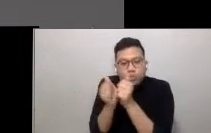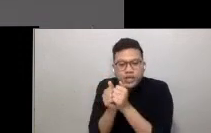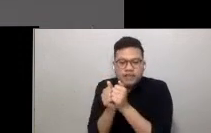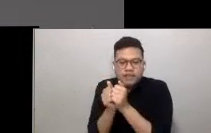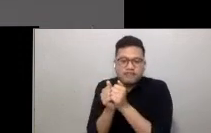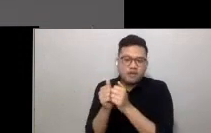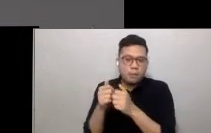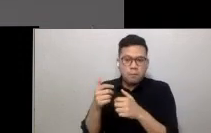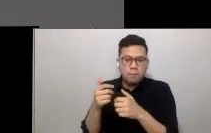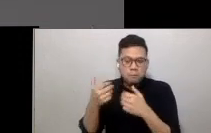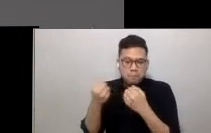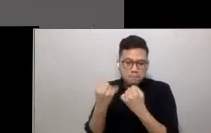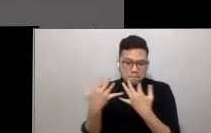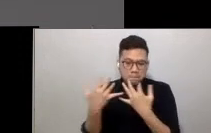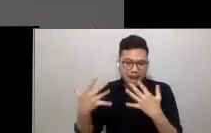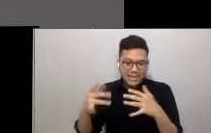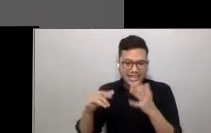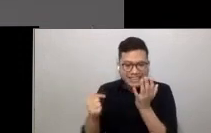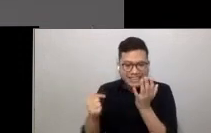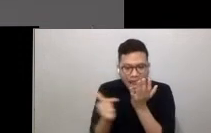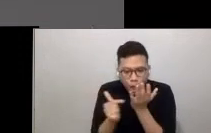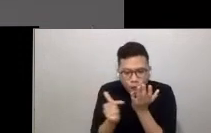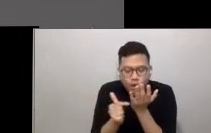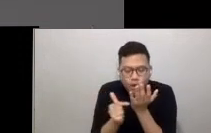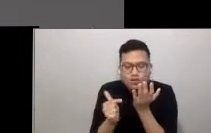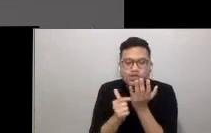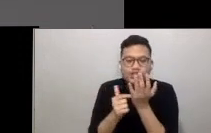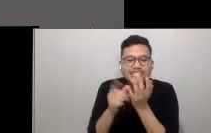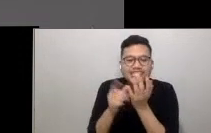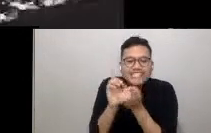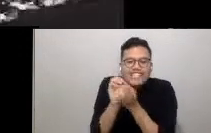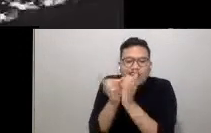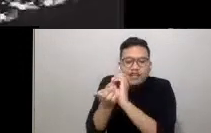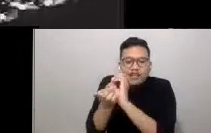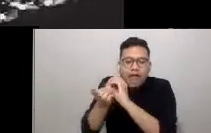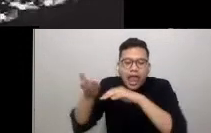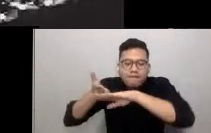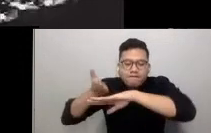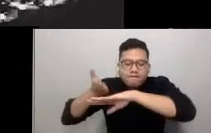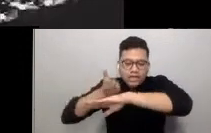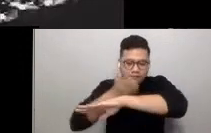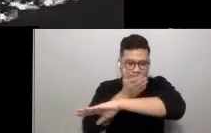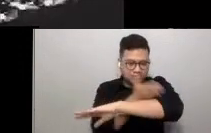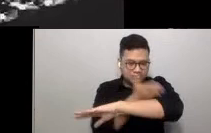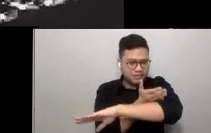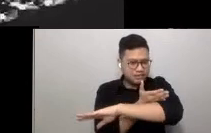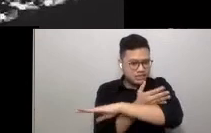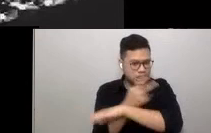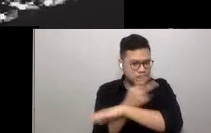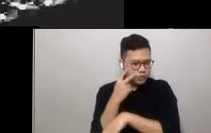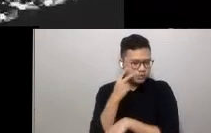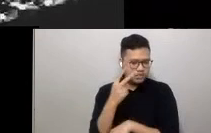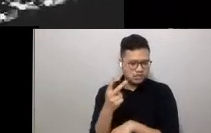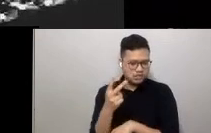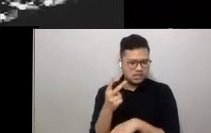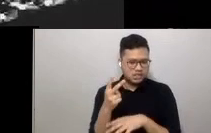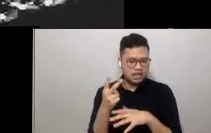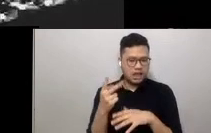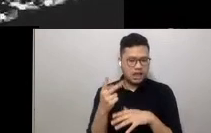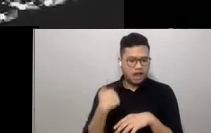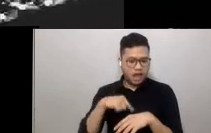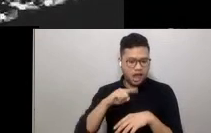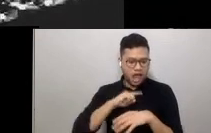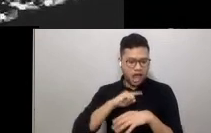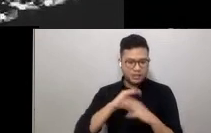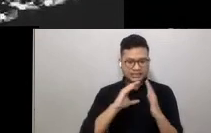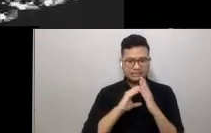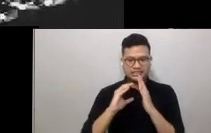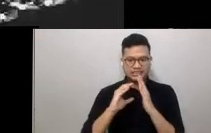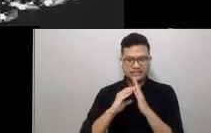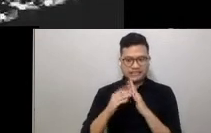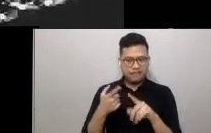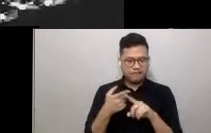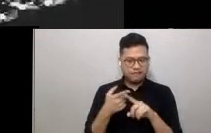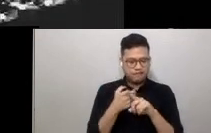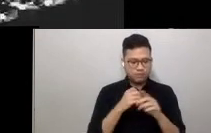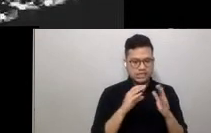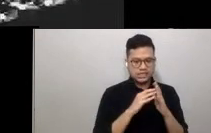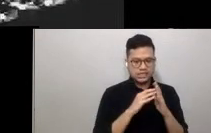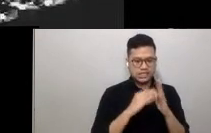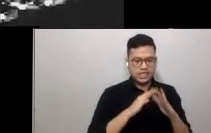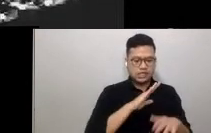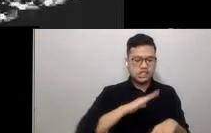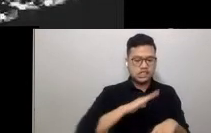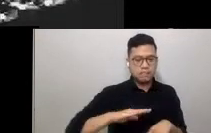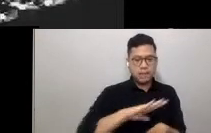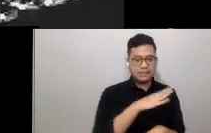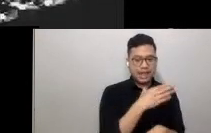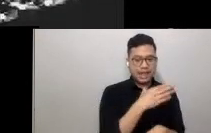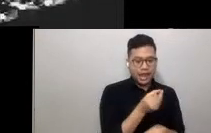industrial, technological and digital advancement, have seen our urban habitats transform from being cities of spaces